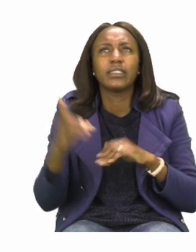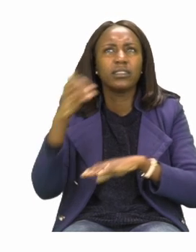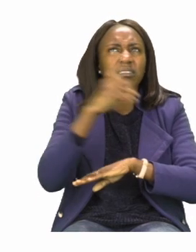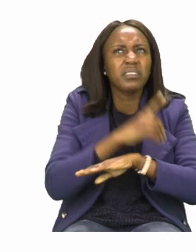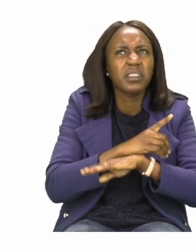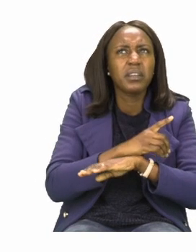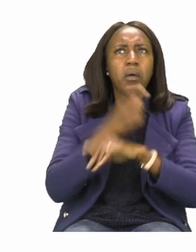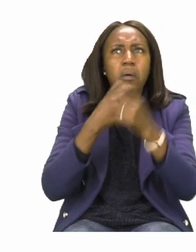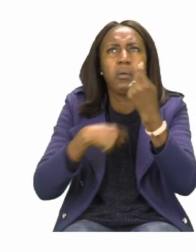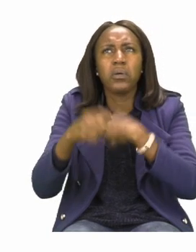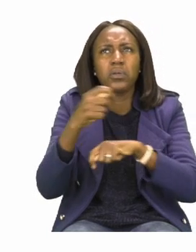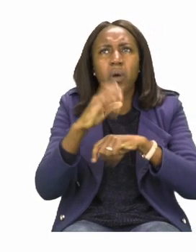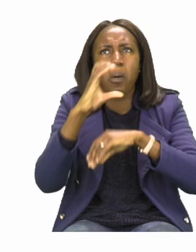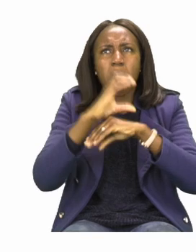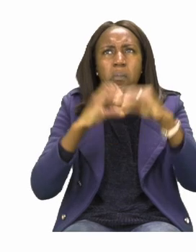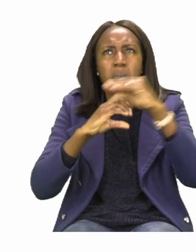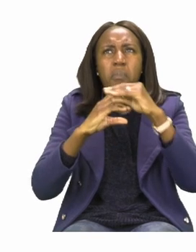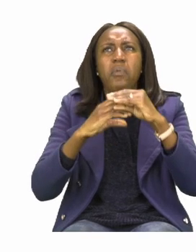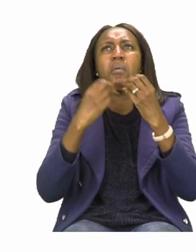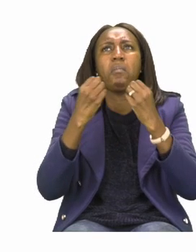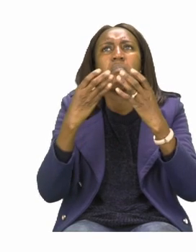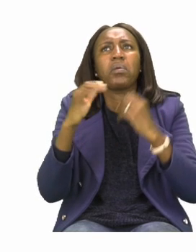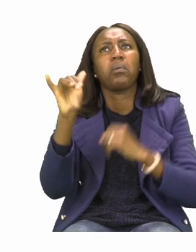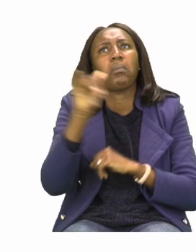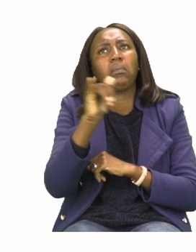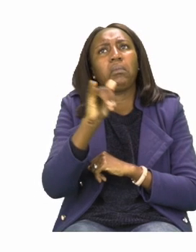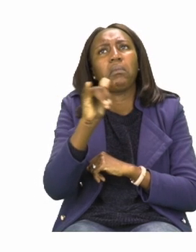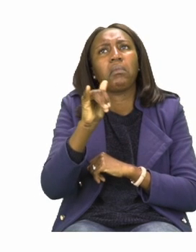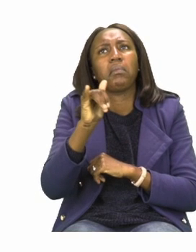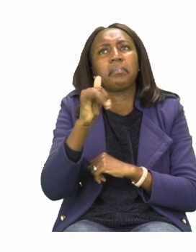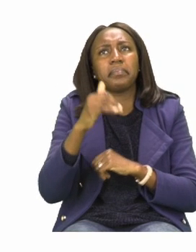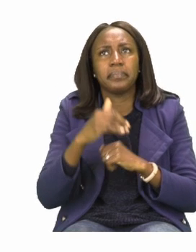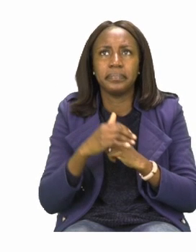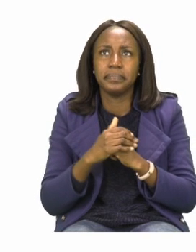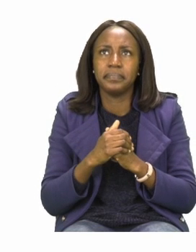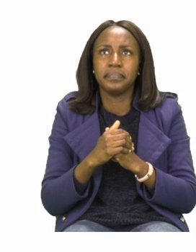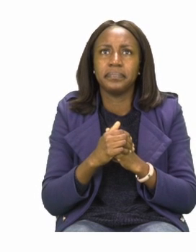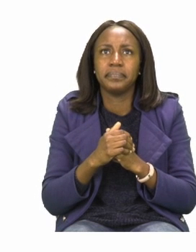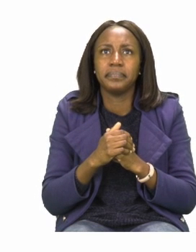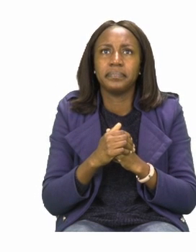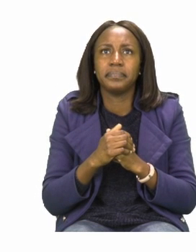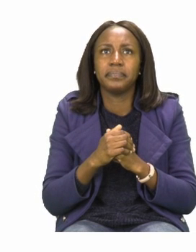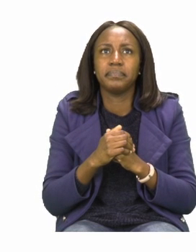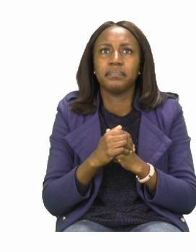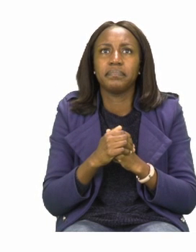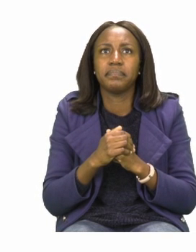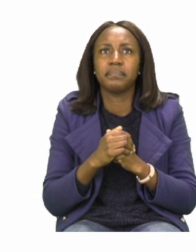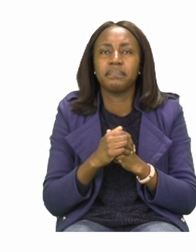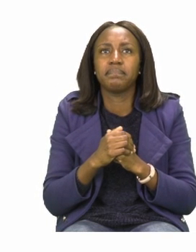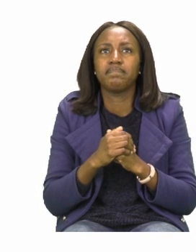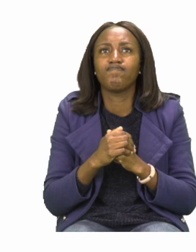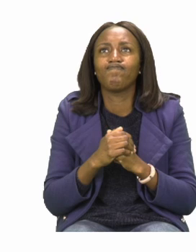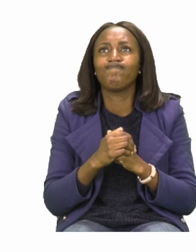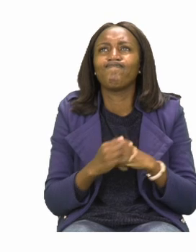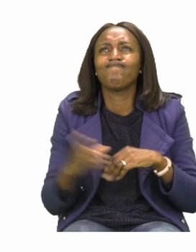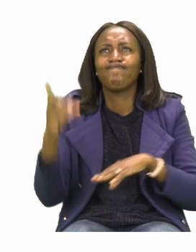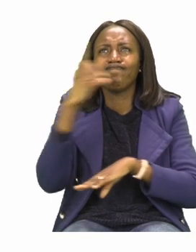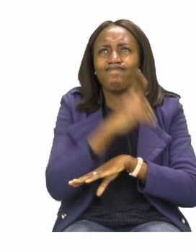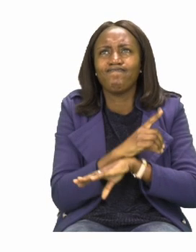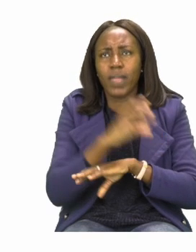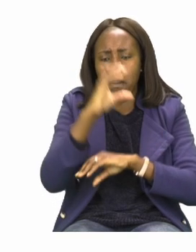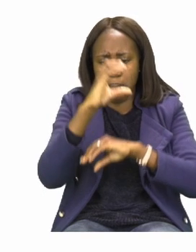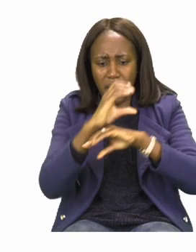on which day were the most bricks sold? On which day